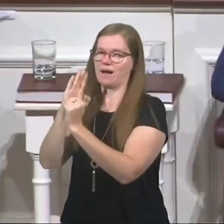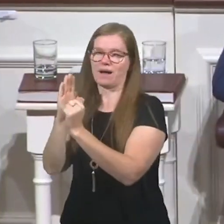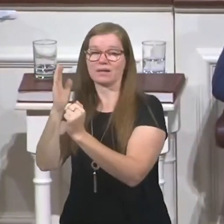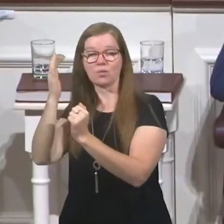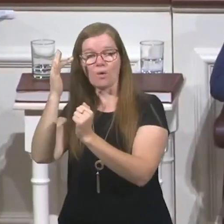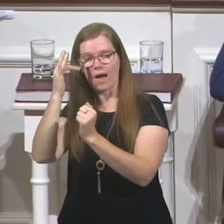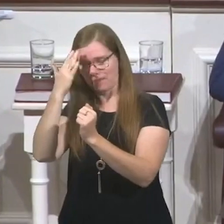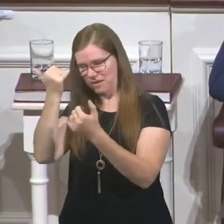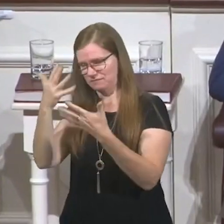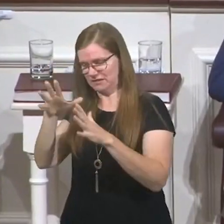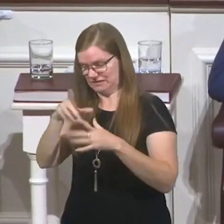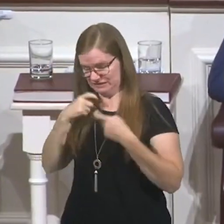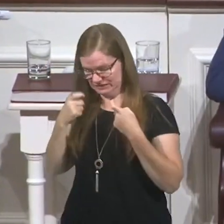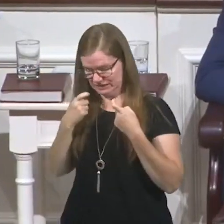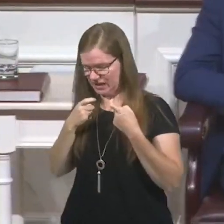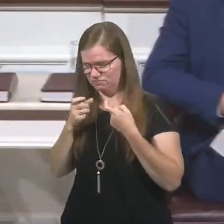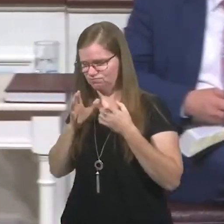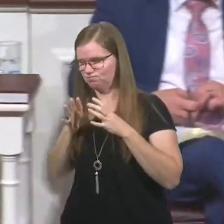their sin for God's Son.